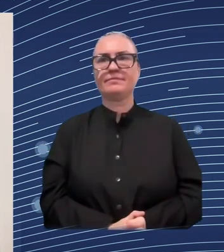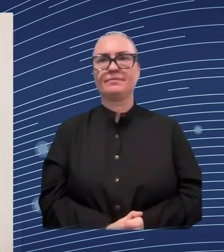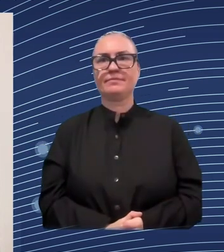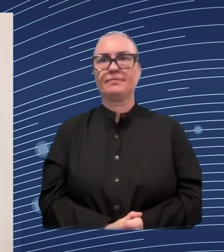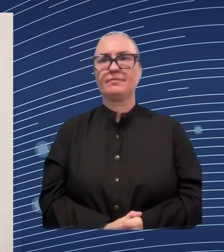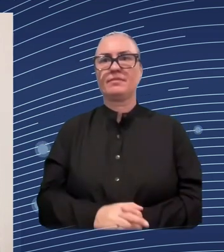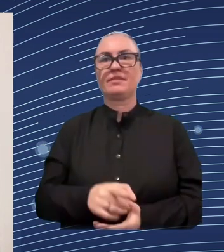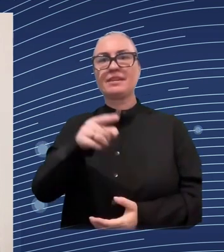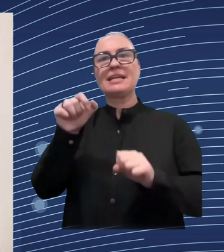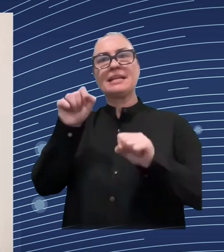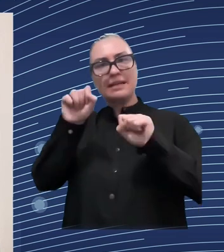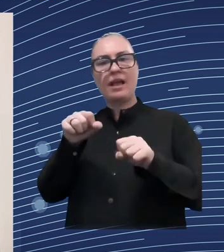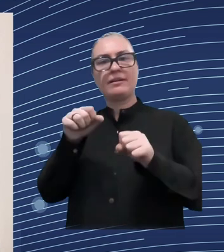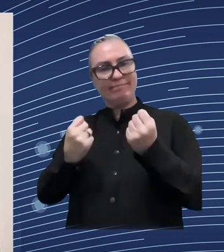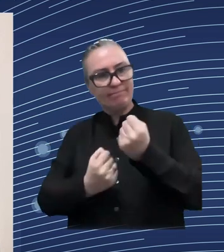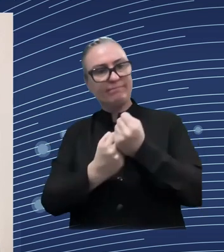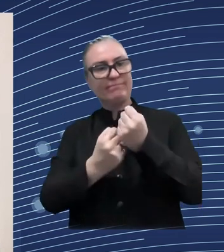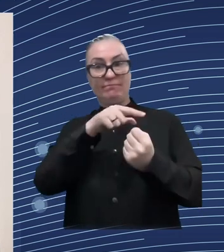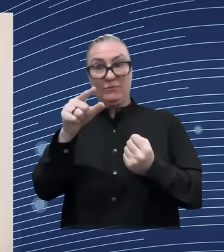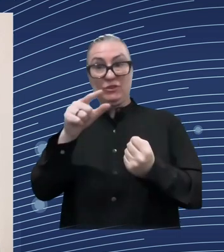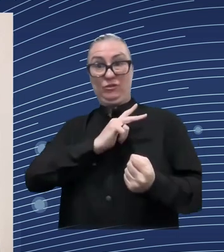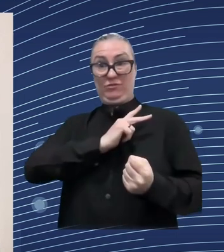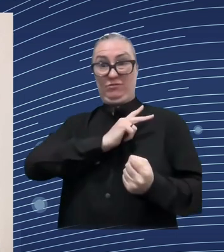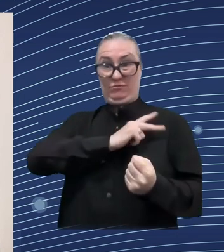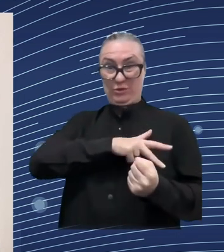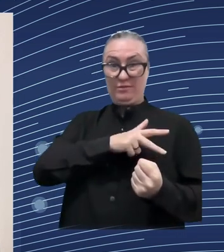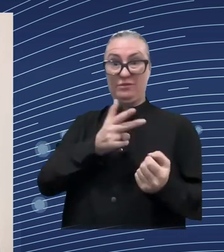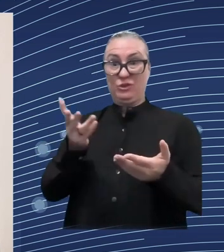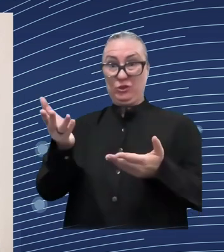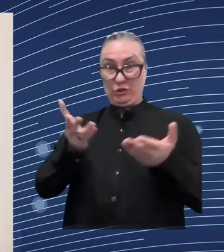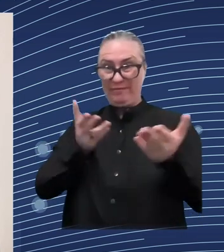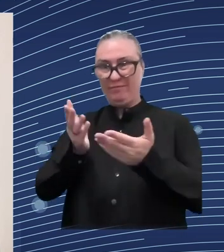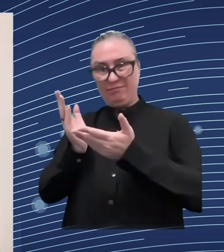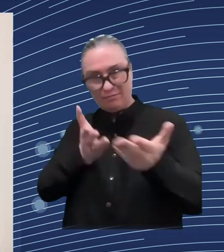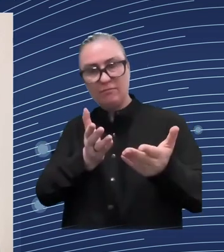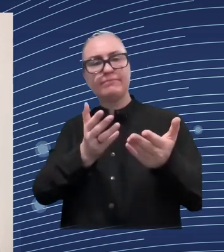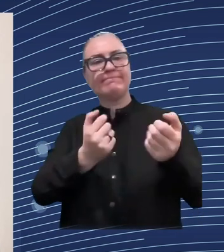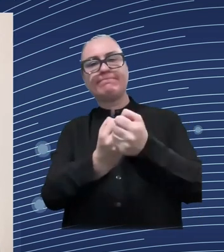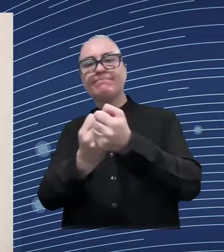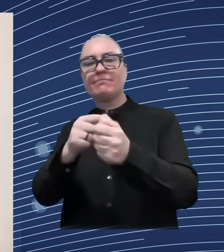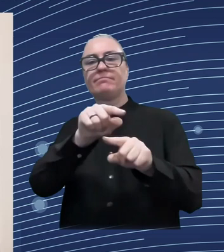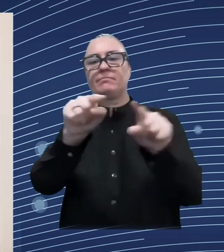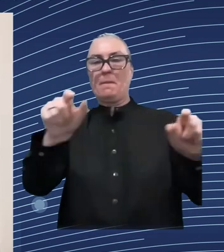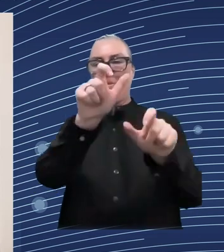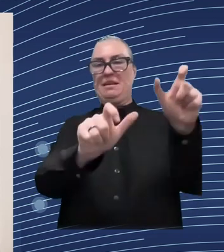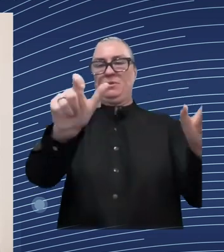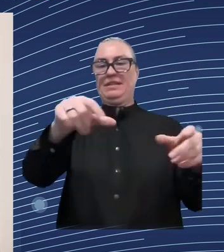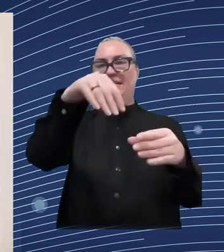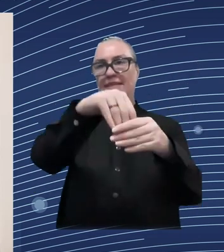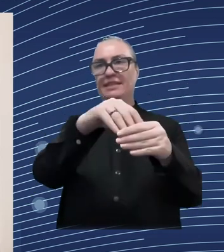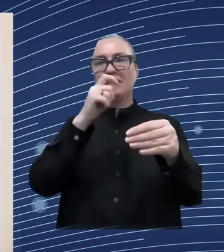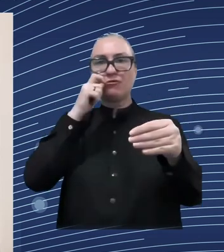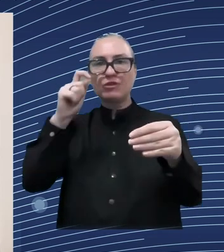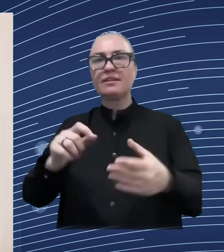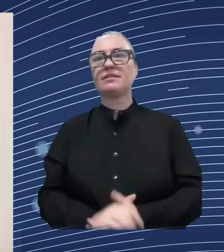ukraine and of course we value the support and the technical expertise of our european partners as well